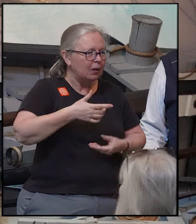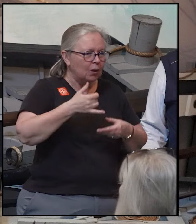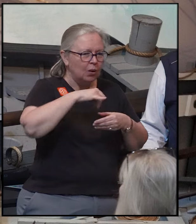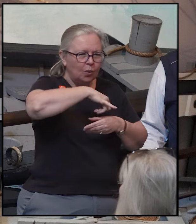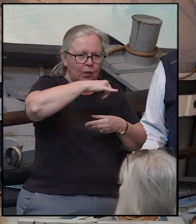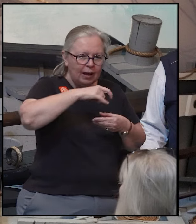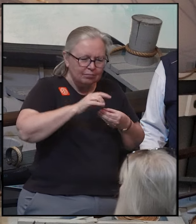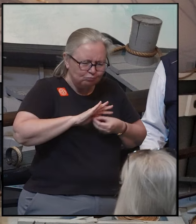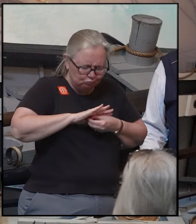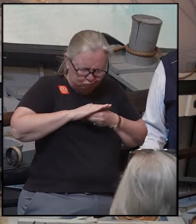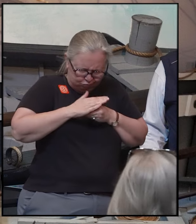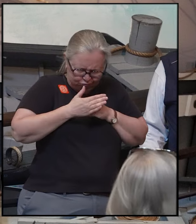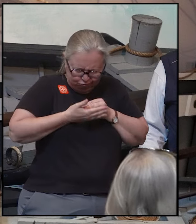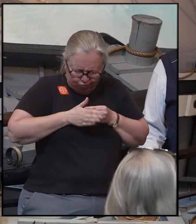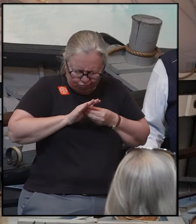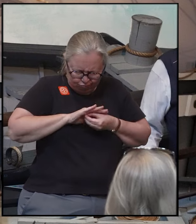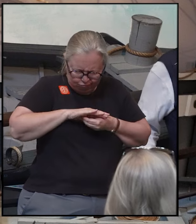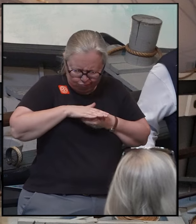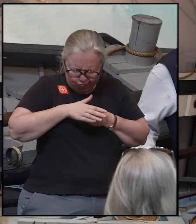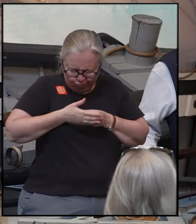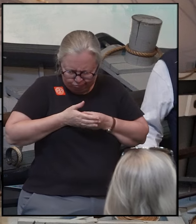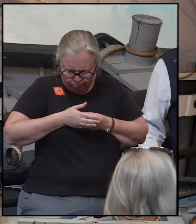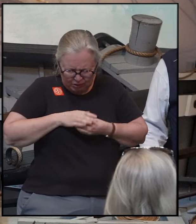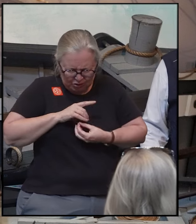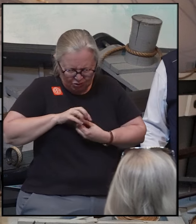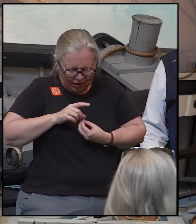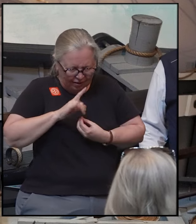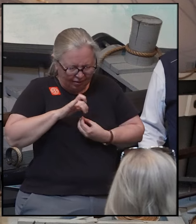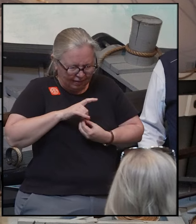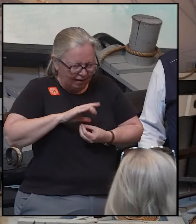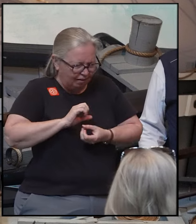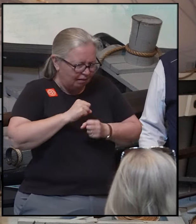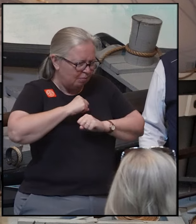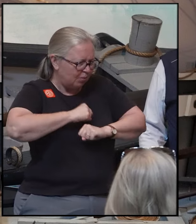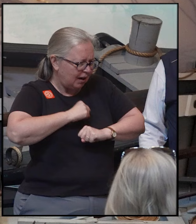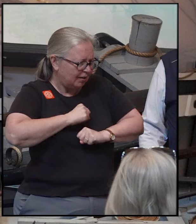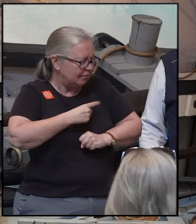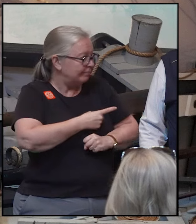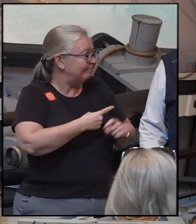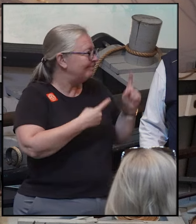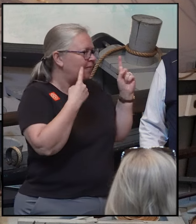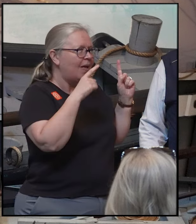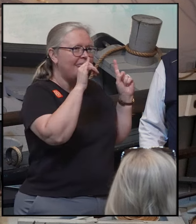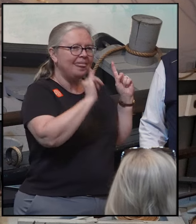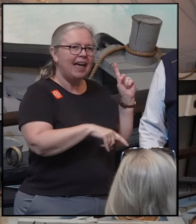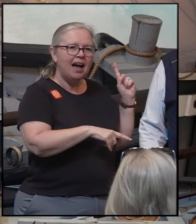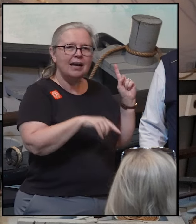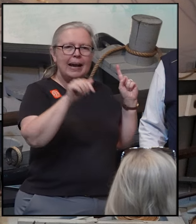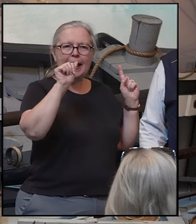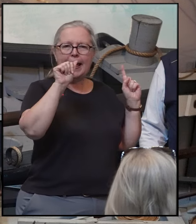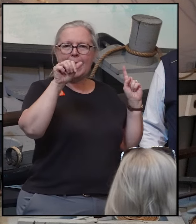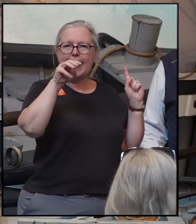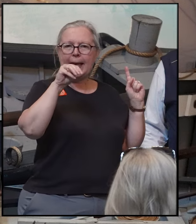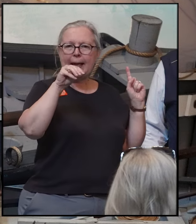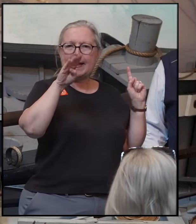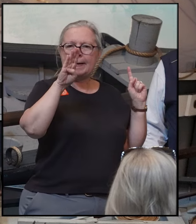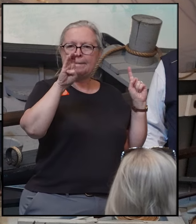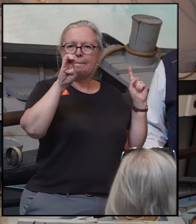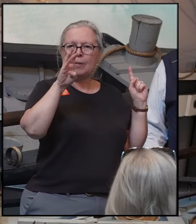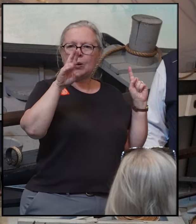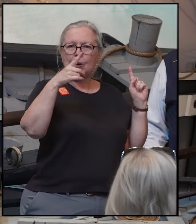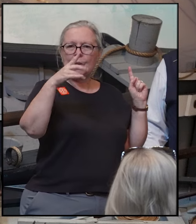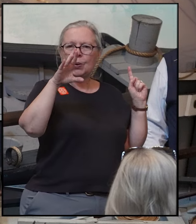that beak to protect himself. And we're looking for this commodity in his intestine. It's known as ambergris or